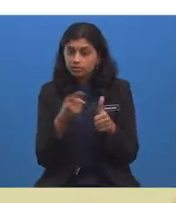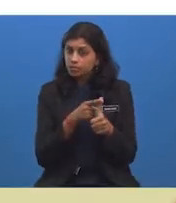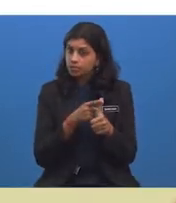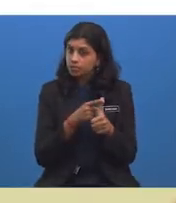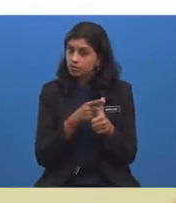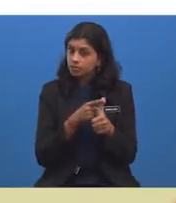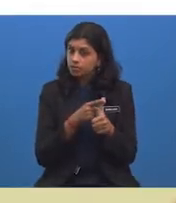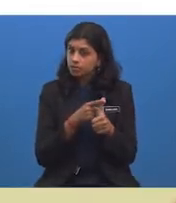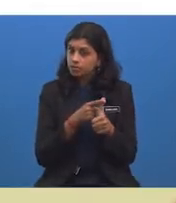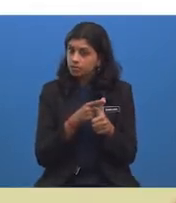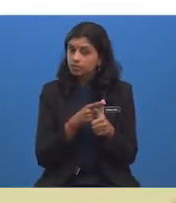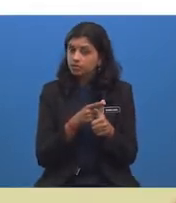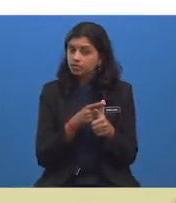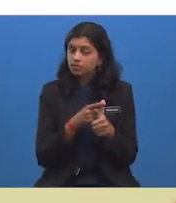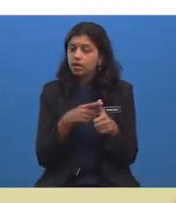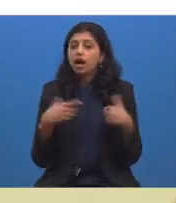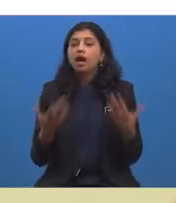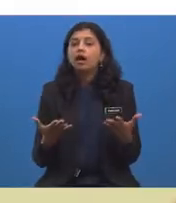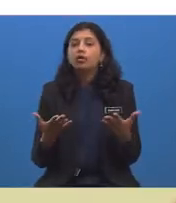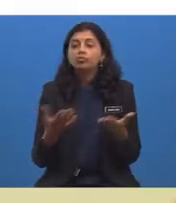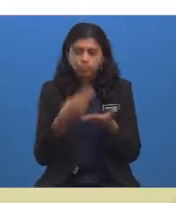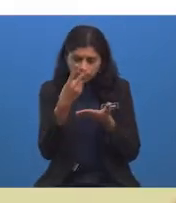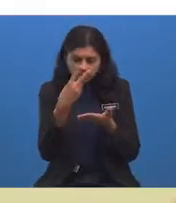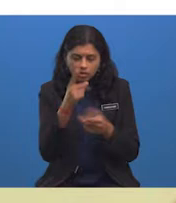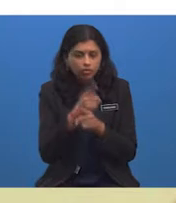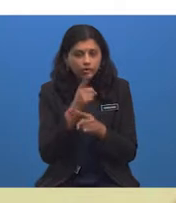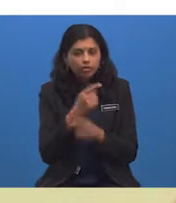used this checklist to do a review.